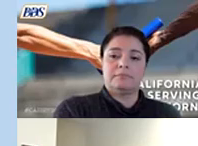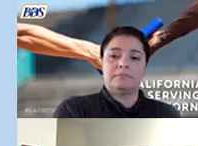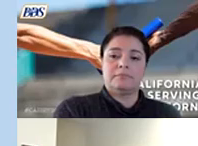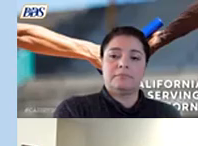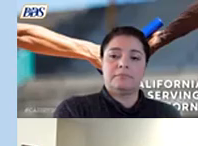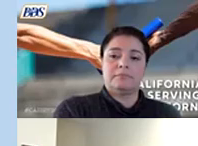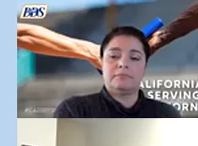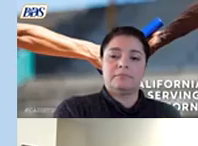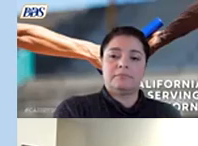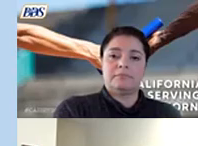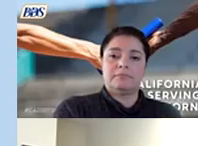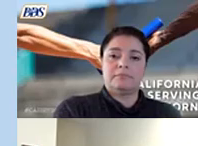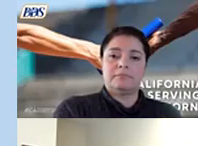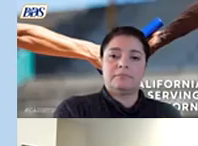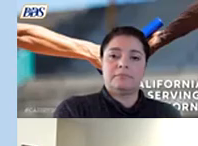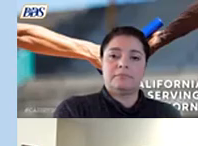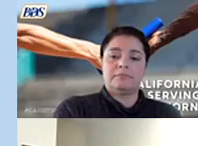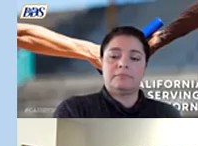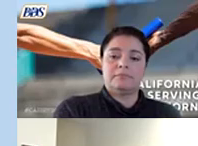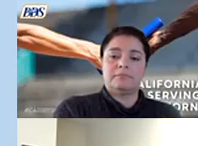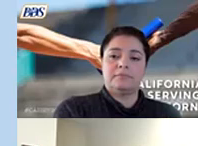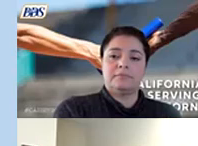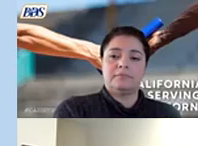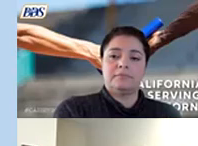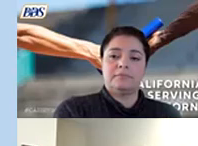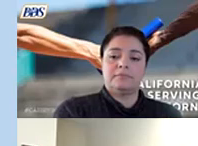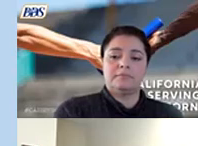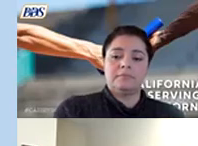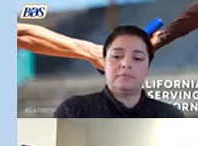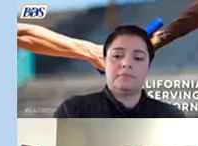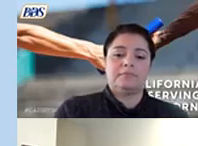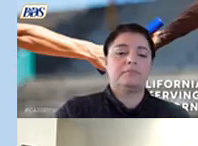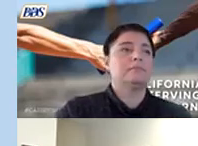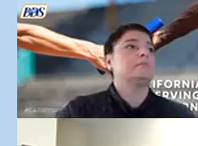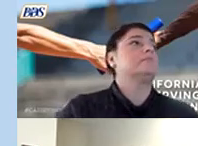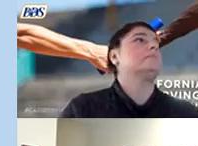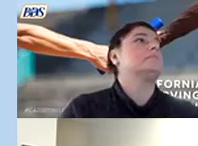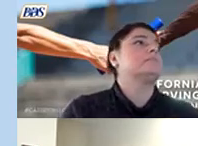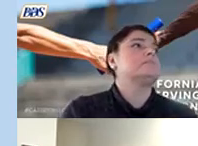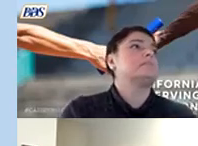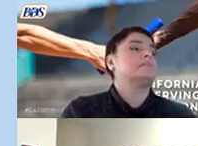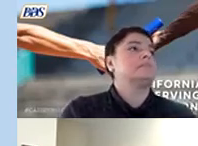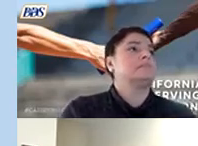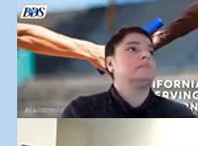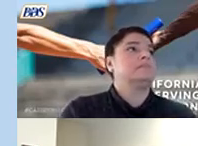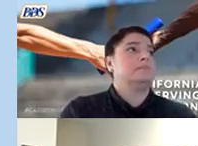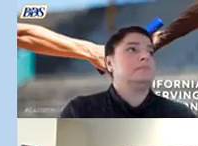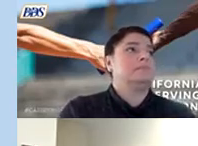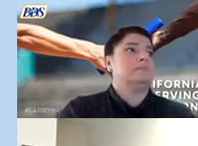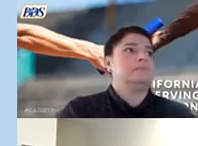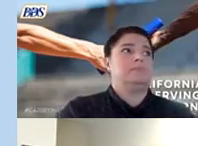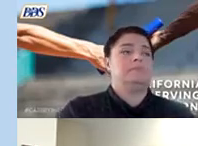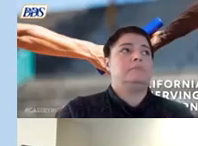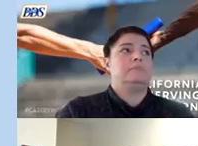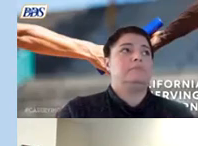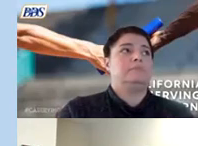them so california education code requires that deaf and hard of hearing children be served by a teacher